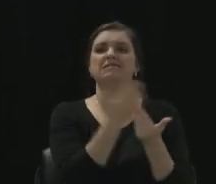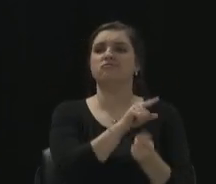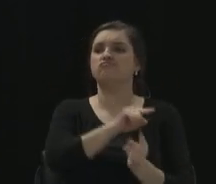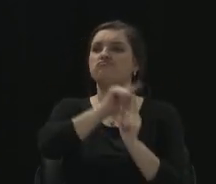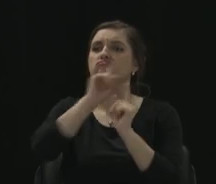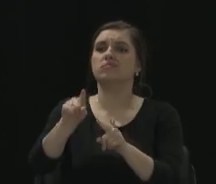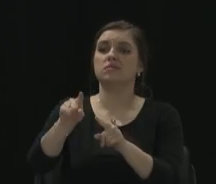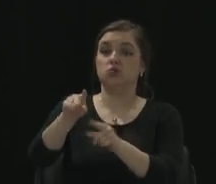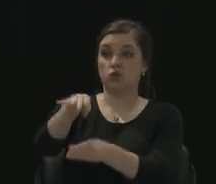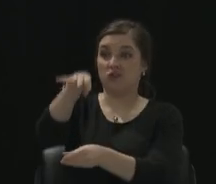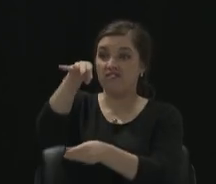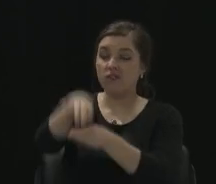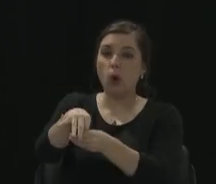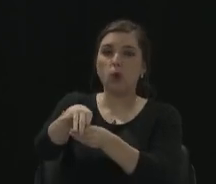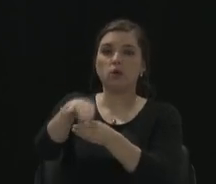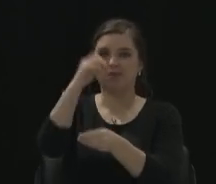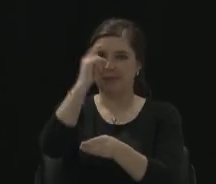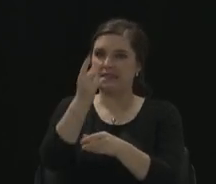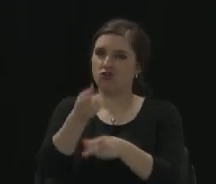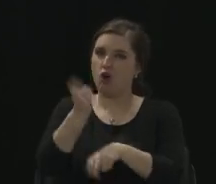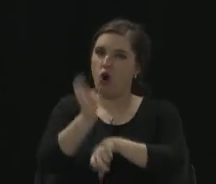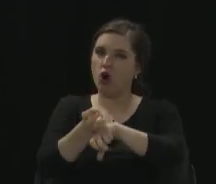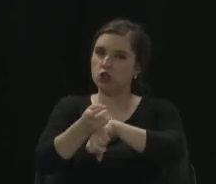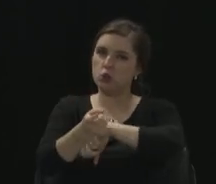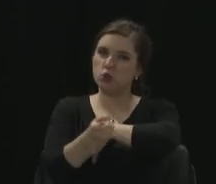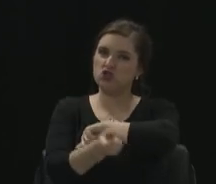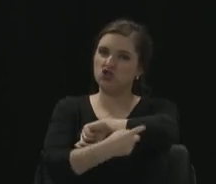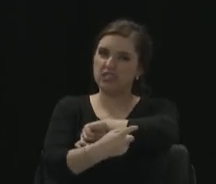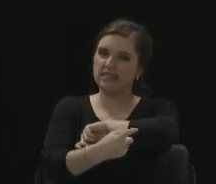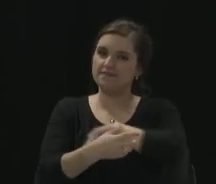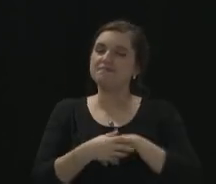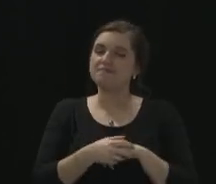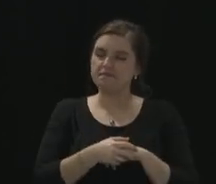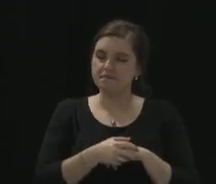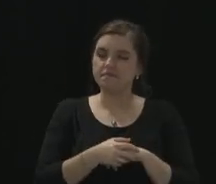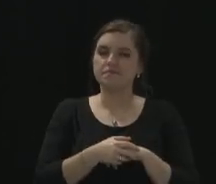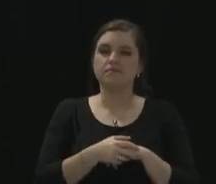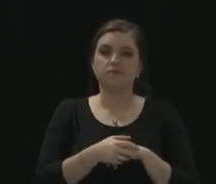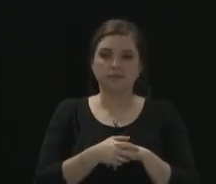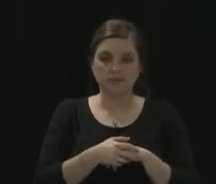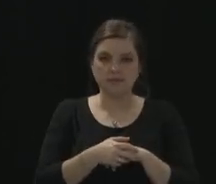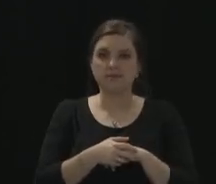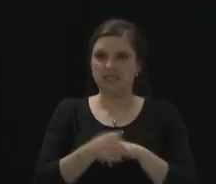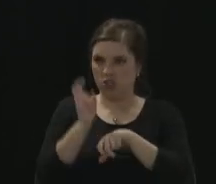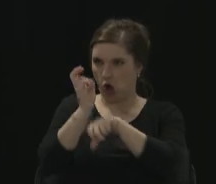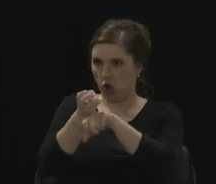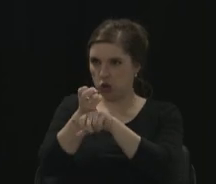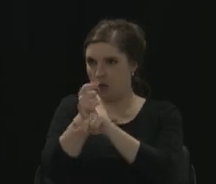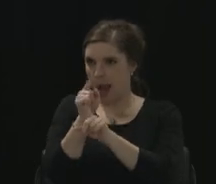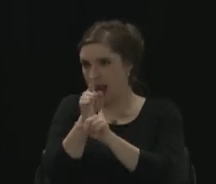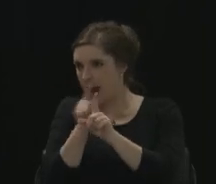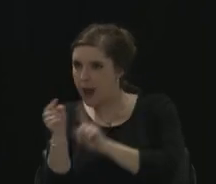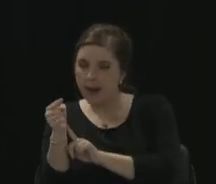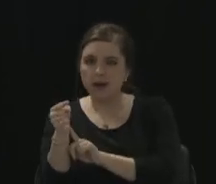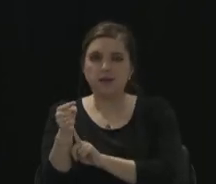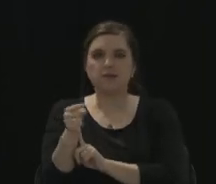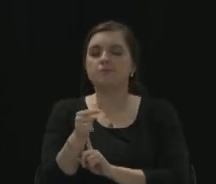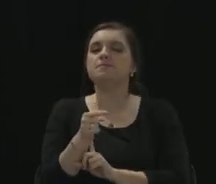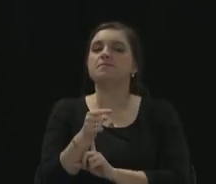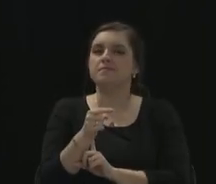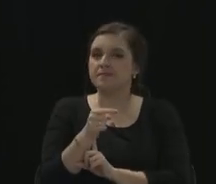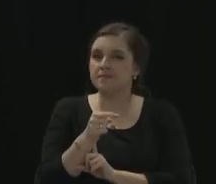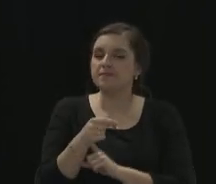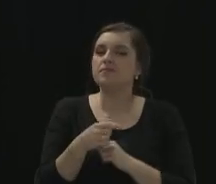and that, but it's also hard to cheat. Okay. And this is one of those mechanisms that we really see it take place, that